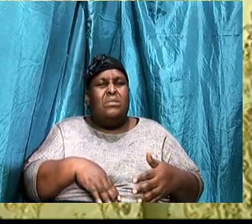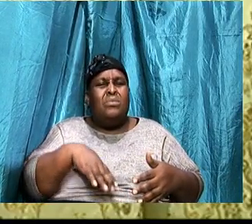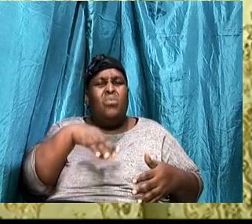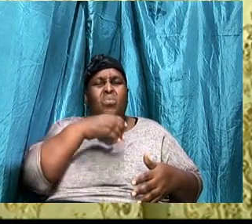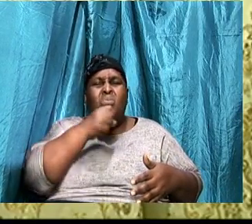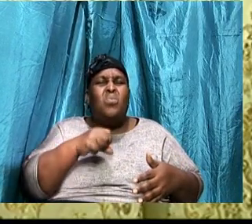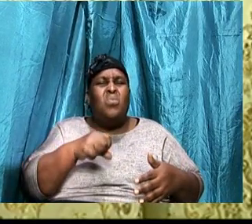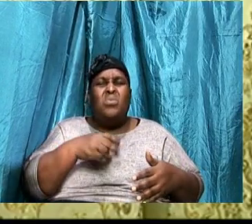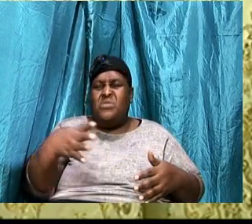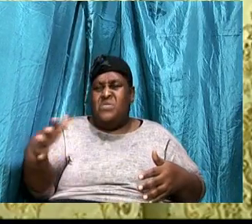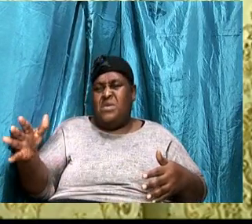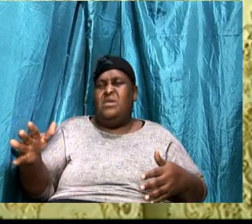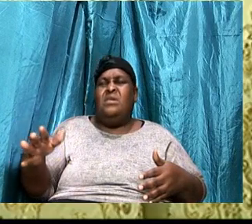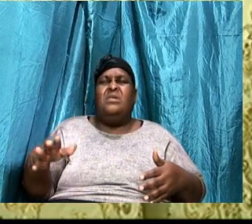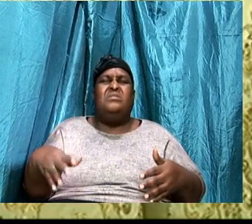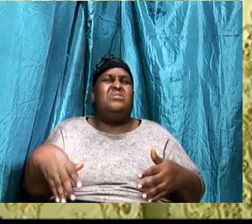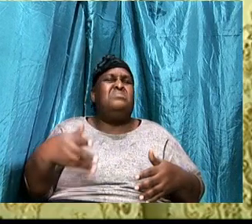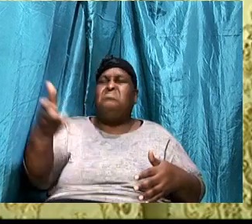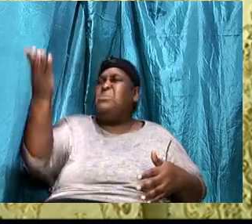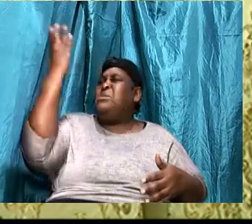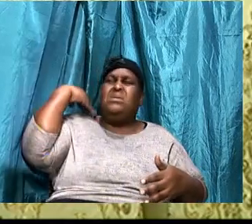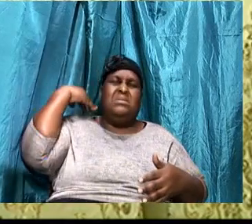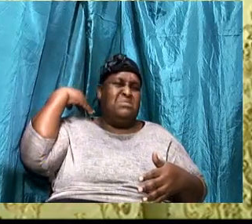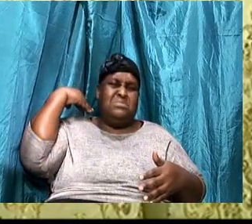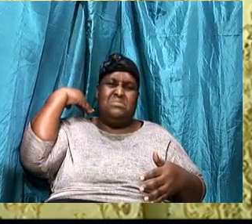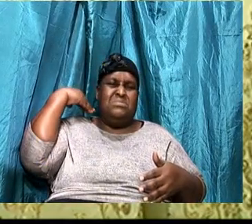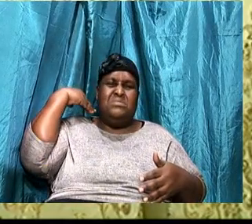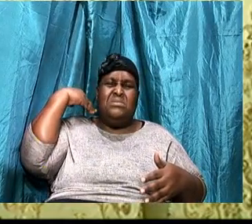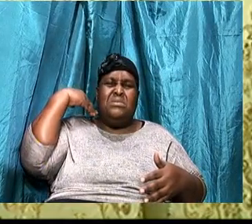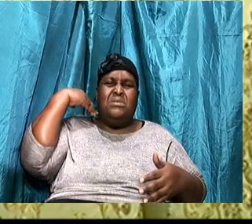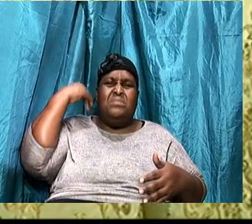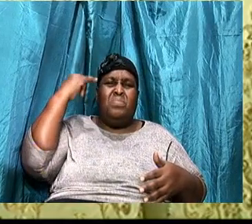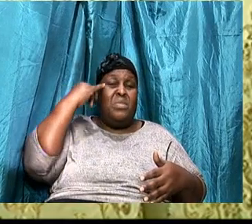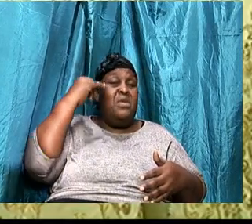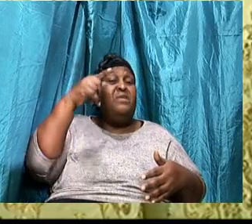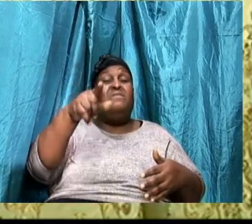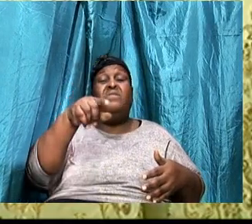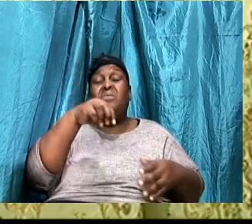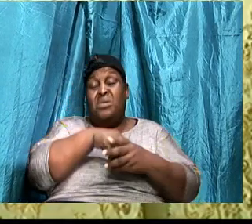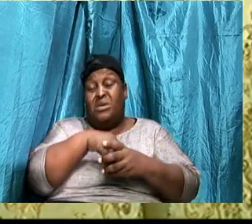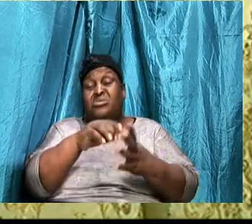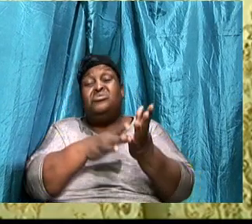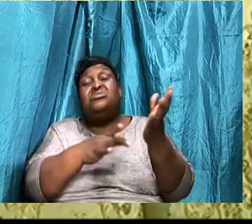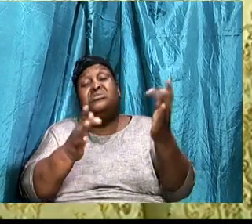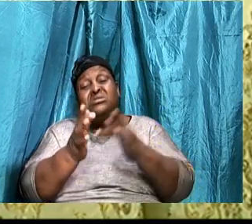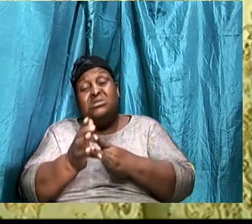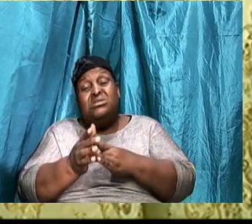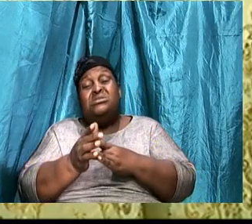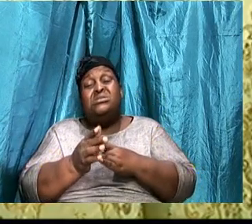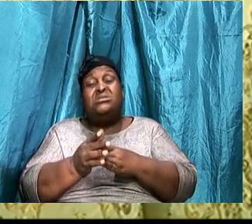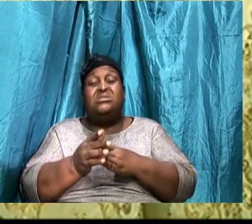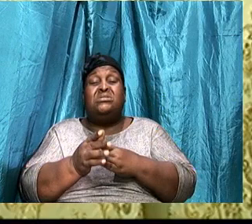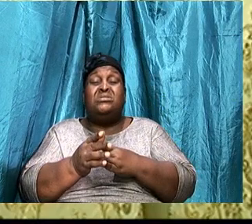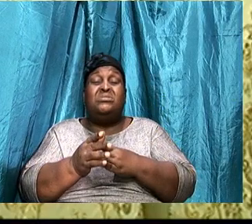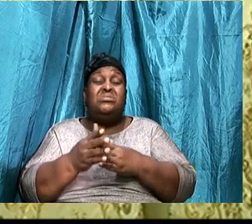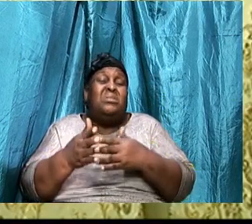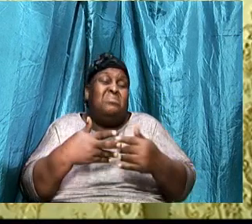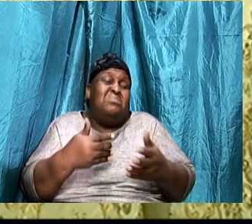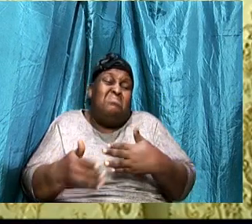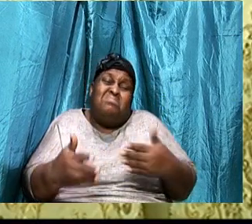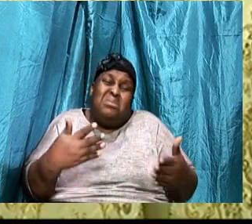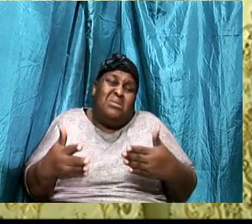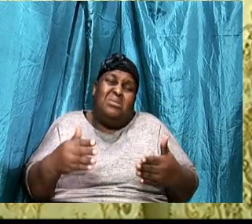are become new. If you are in Christ and you have been in Christ about two years.